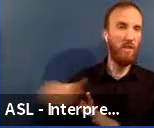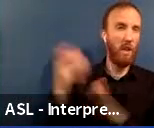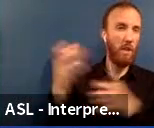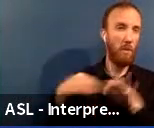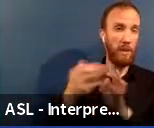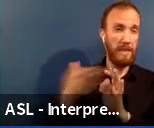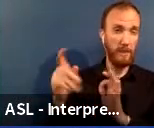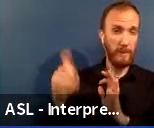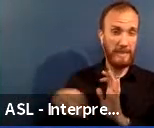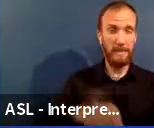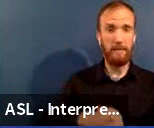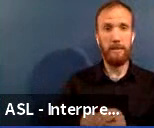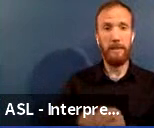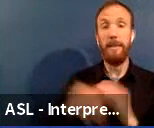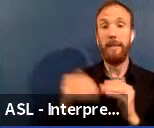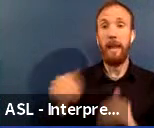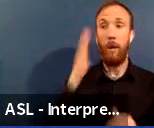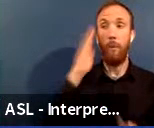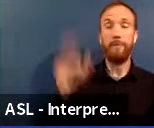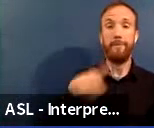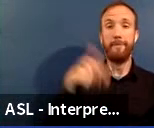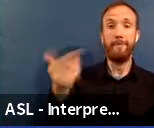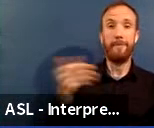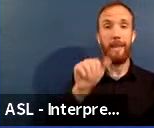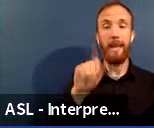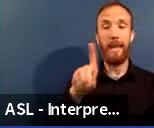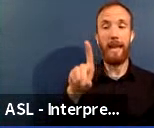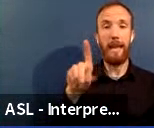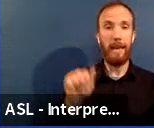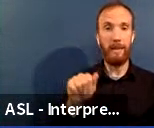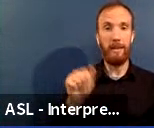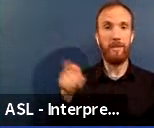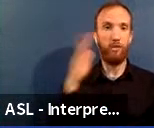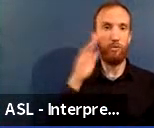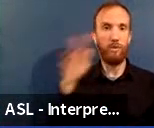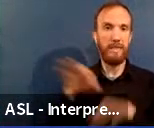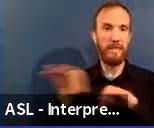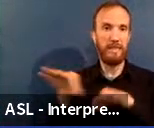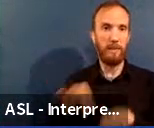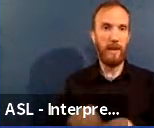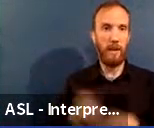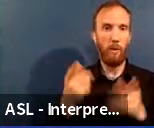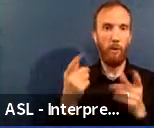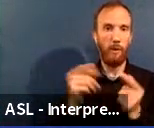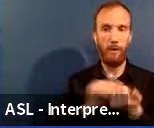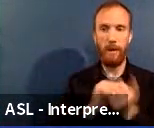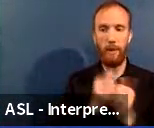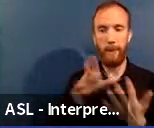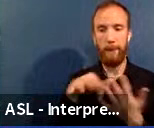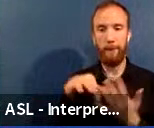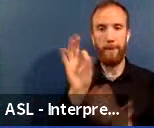back to speak on the equity index and how that informed the capital project selection and prioritization.